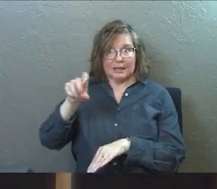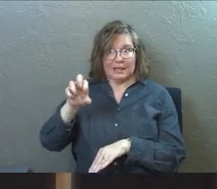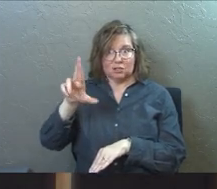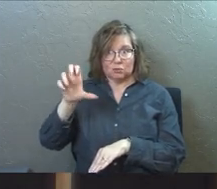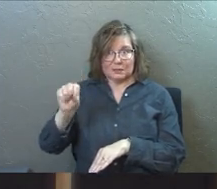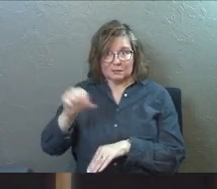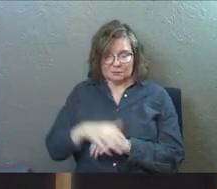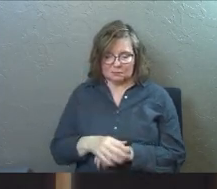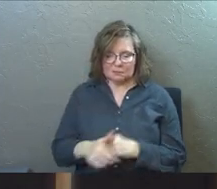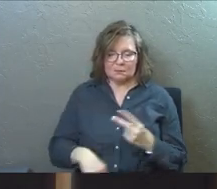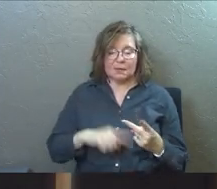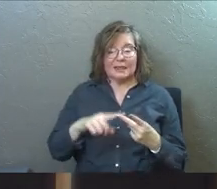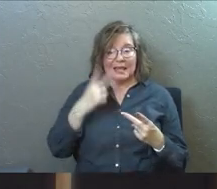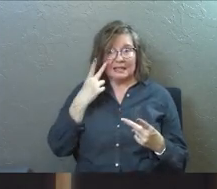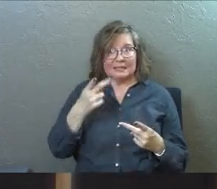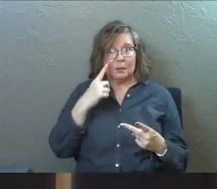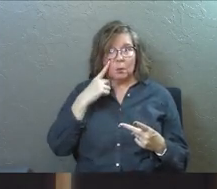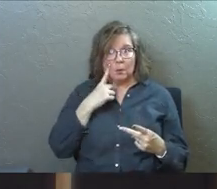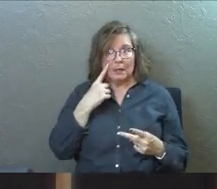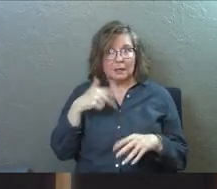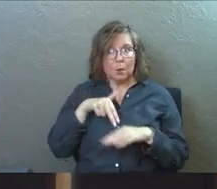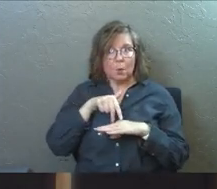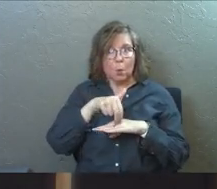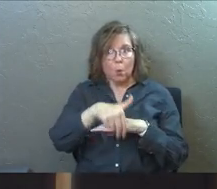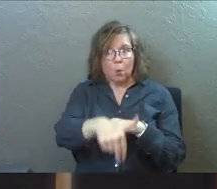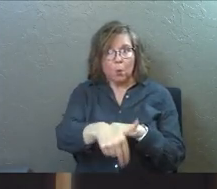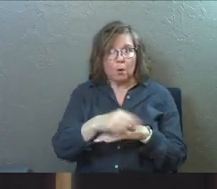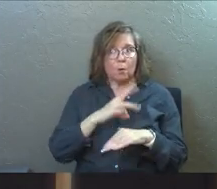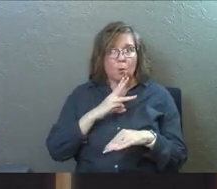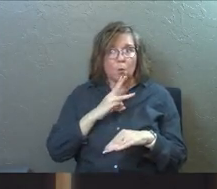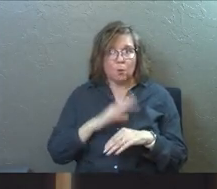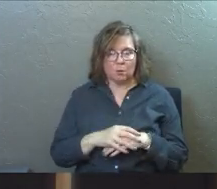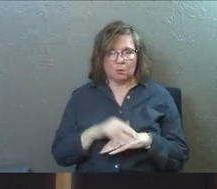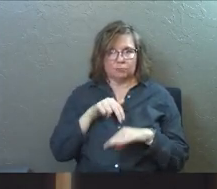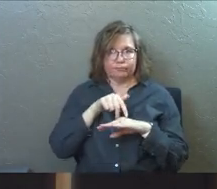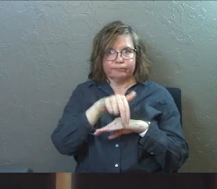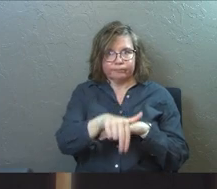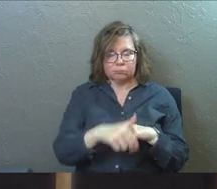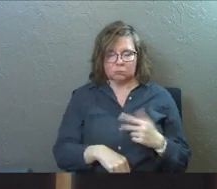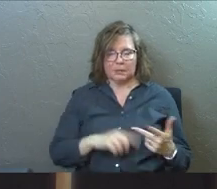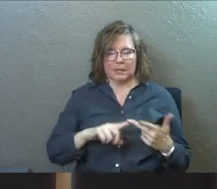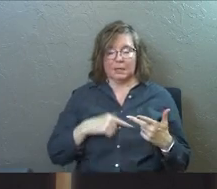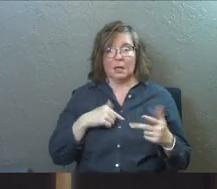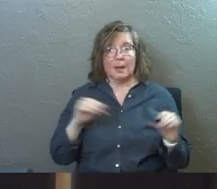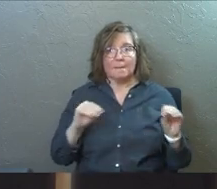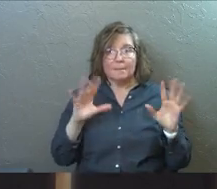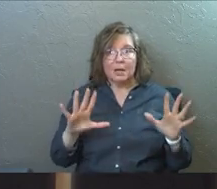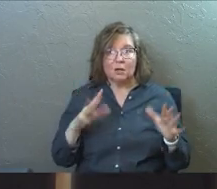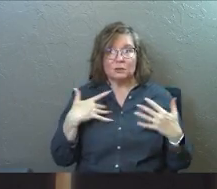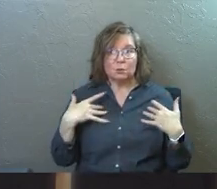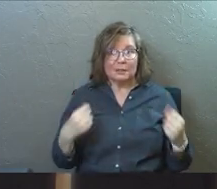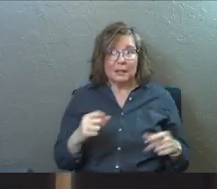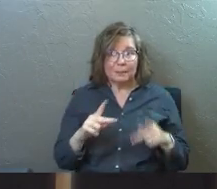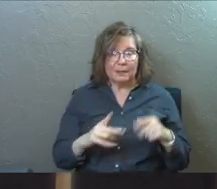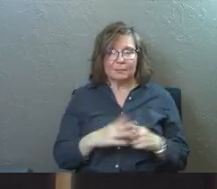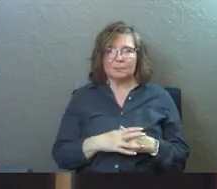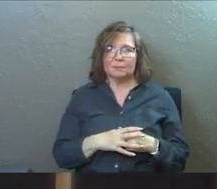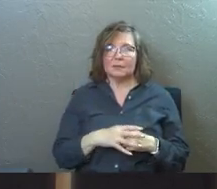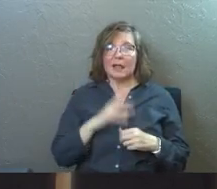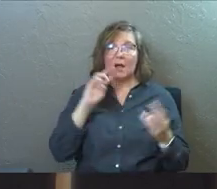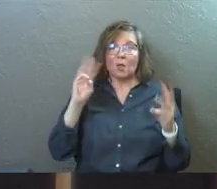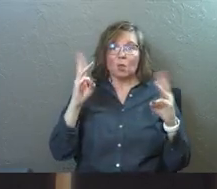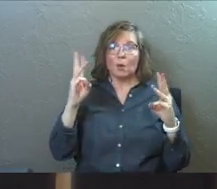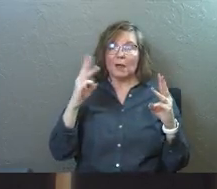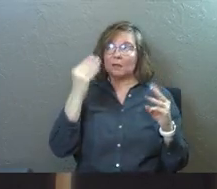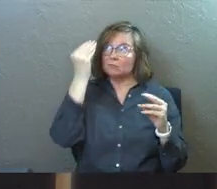seen this guy walk on water. They've seen this guy heal, do all kinds of miracles. Like he talked to the weather and